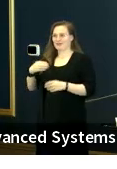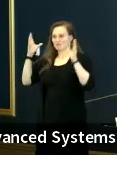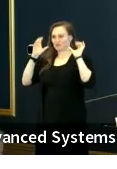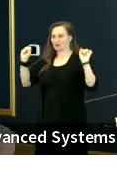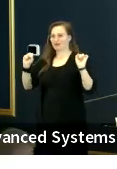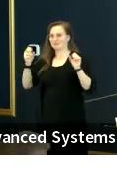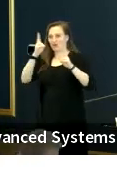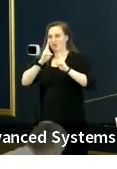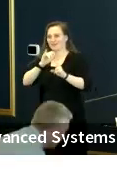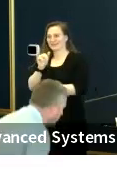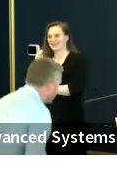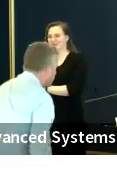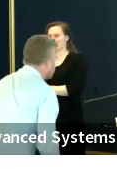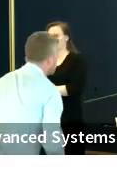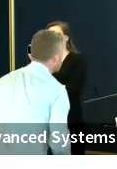Rankin.